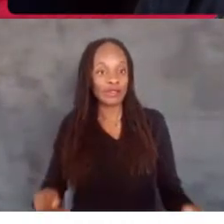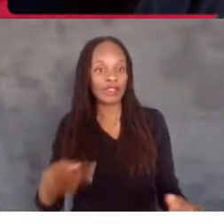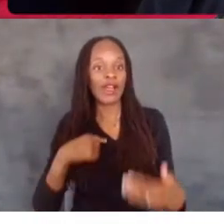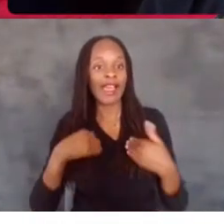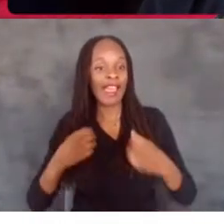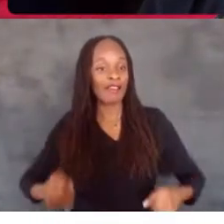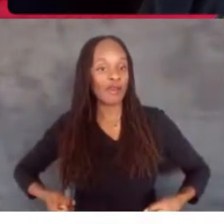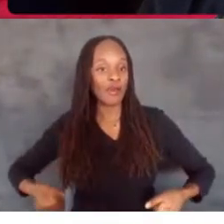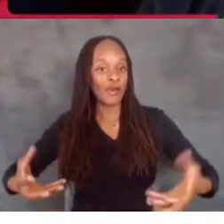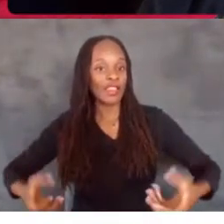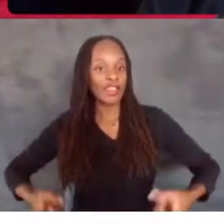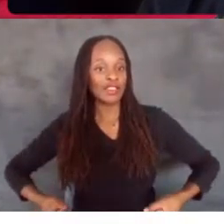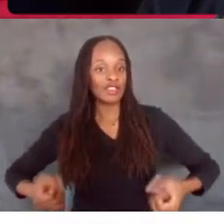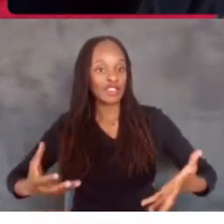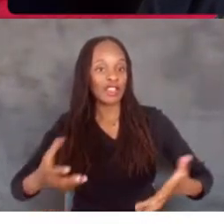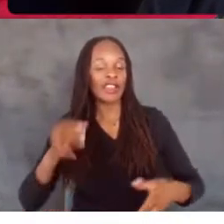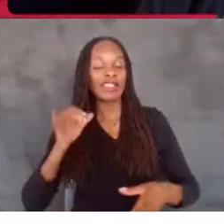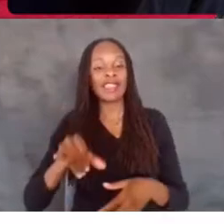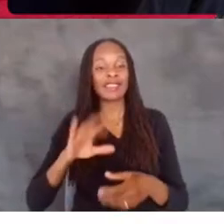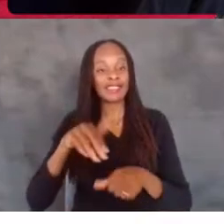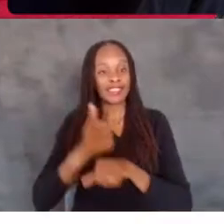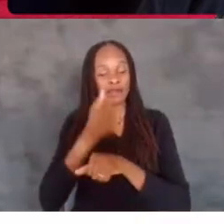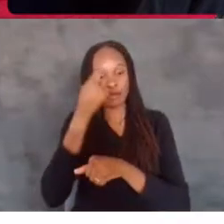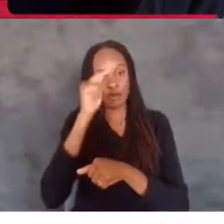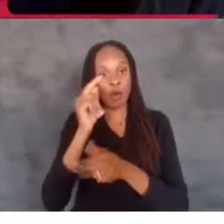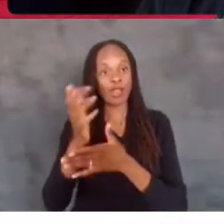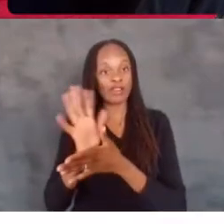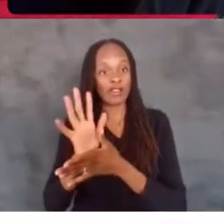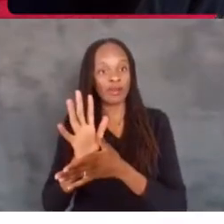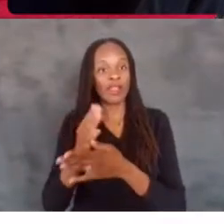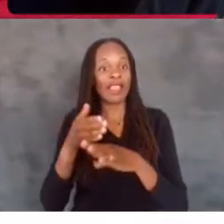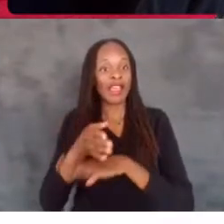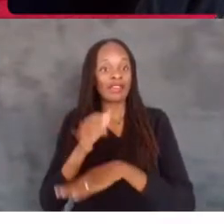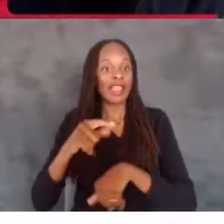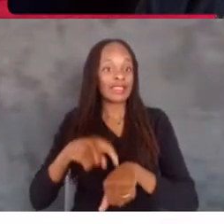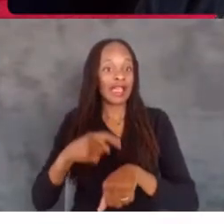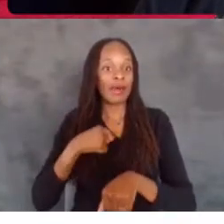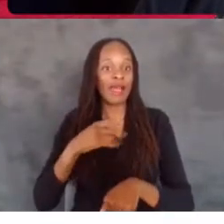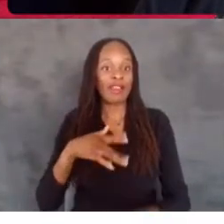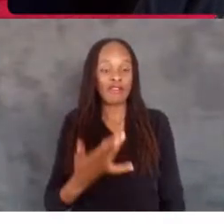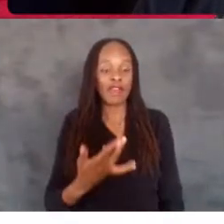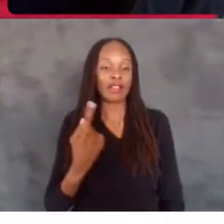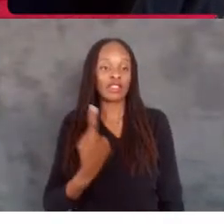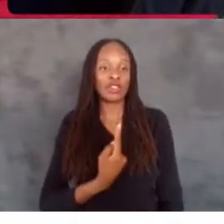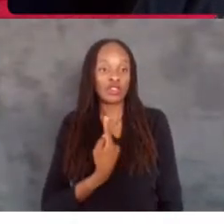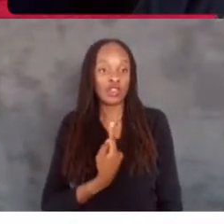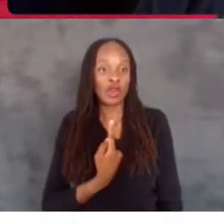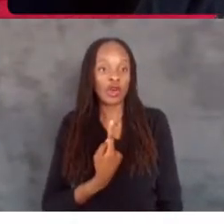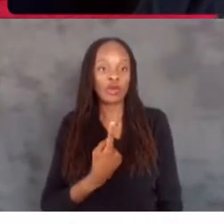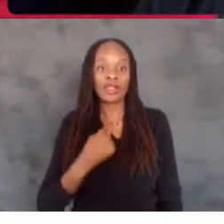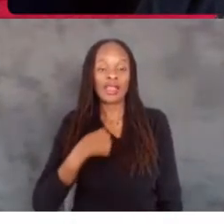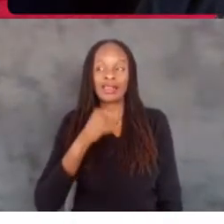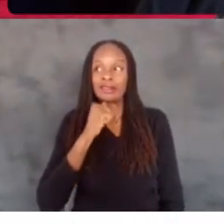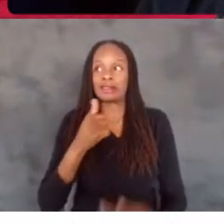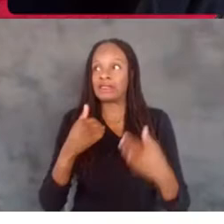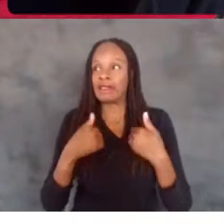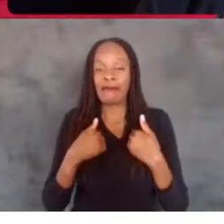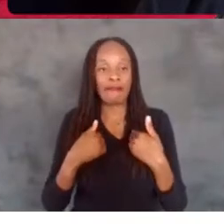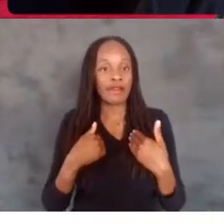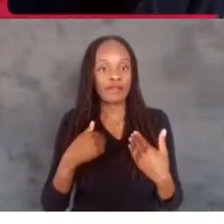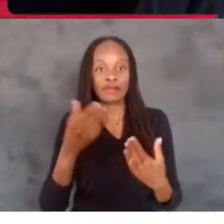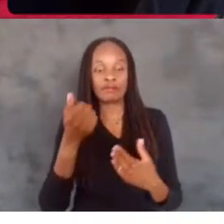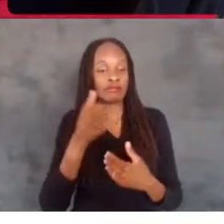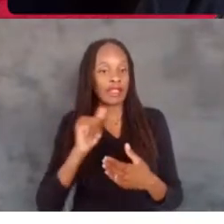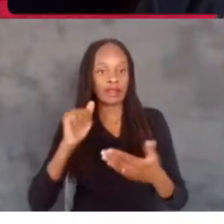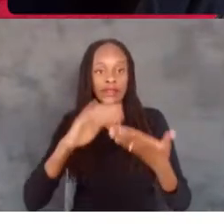the film. Because after that time, I felt very alone. And I didn't have a sense of community. I was newly disabled.